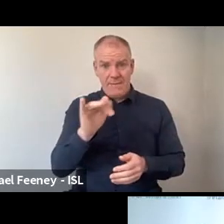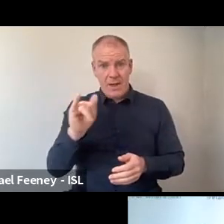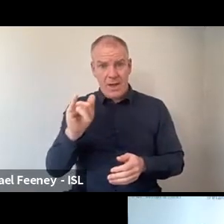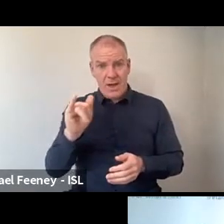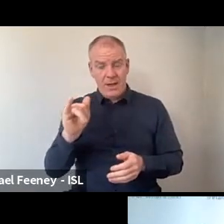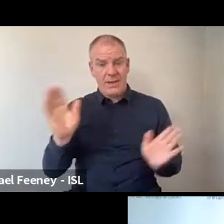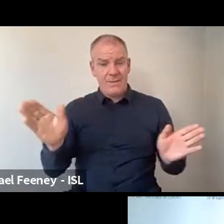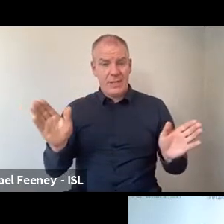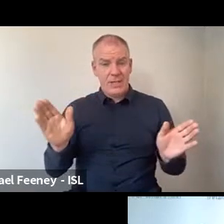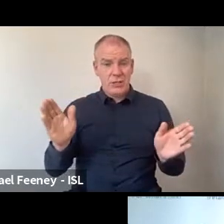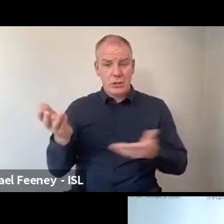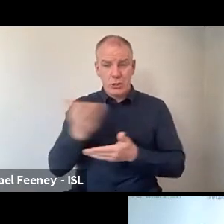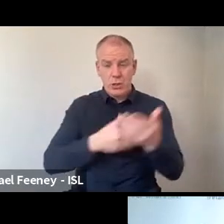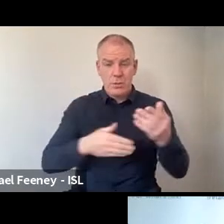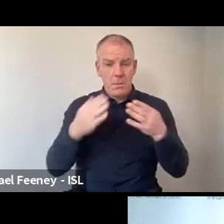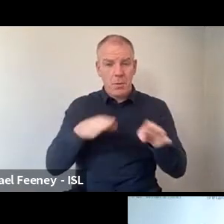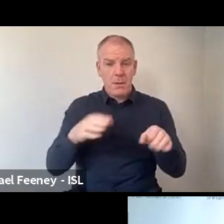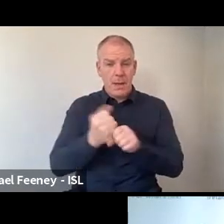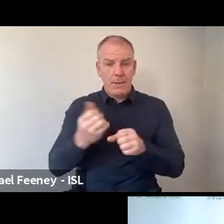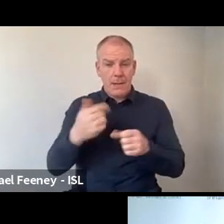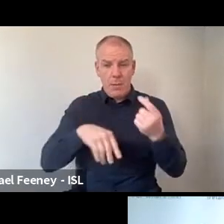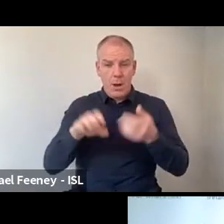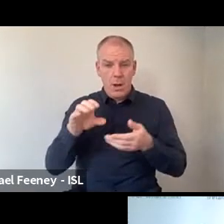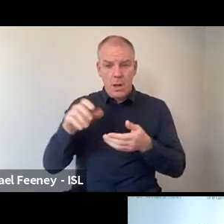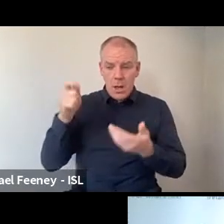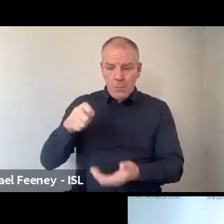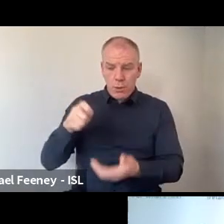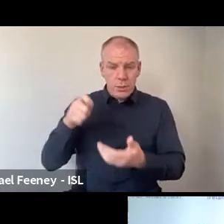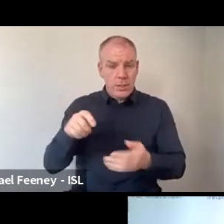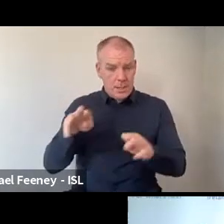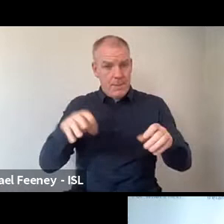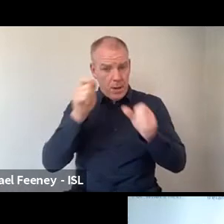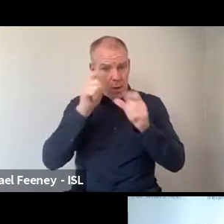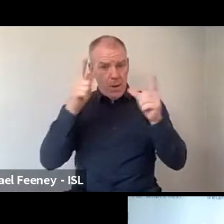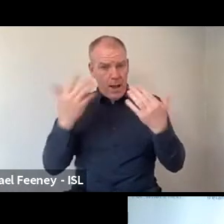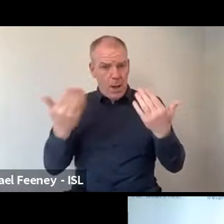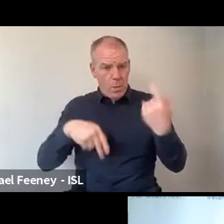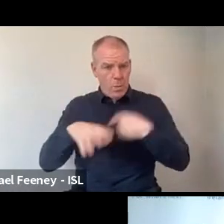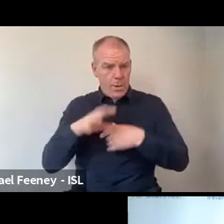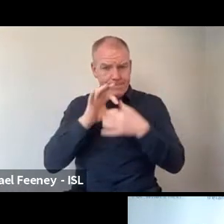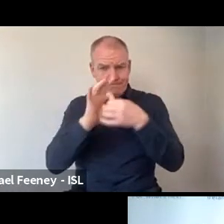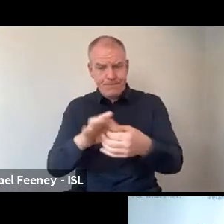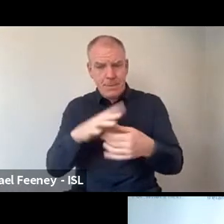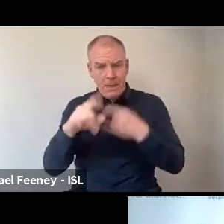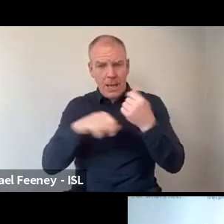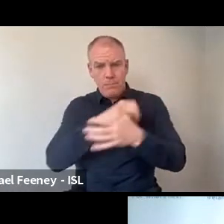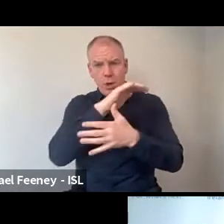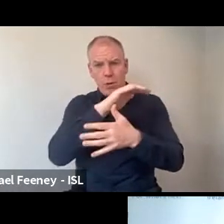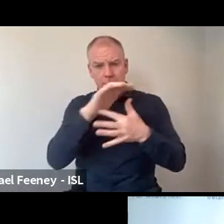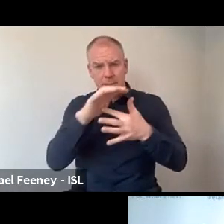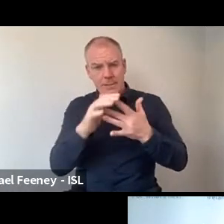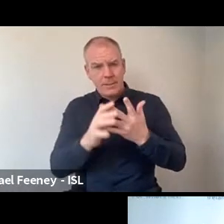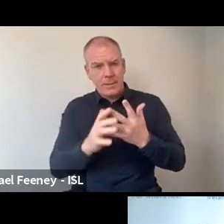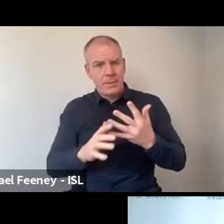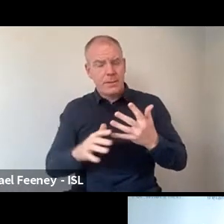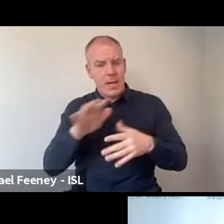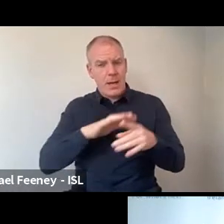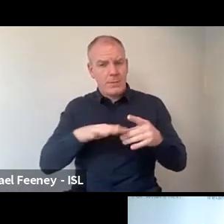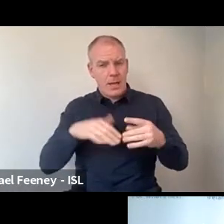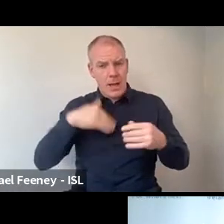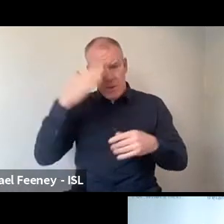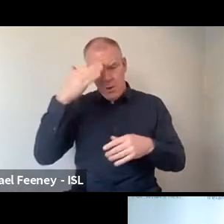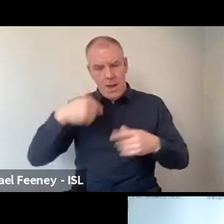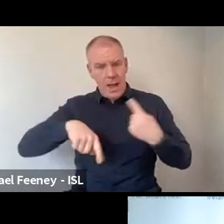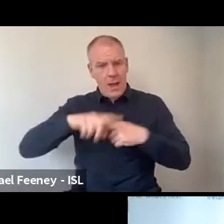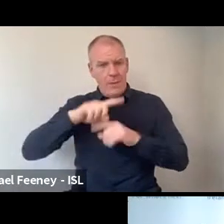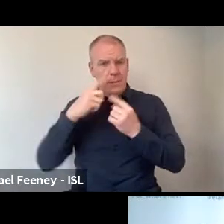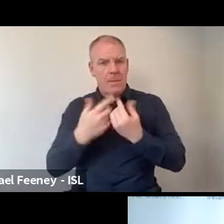budget and are we are the public aware? How do we engage with them in terms of priority areas? I know our own department